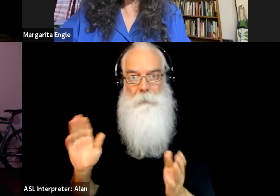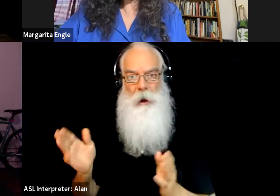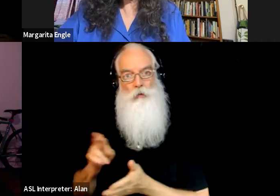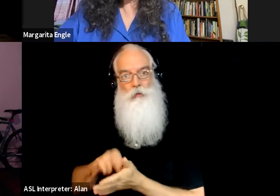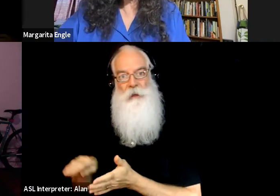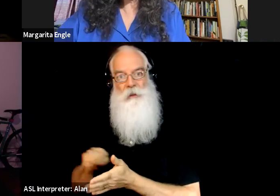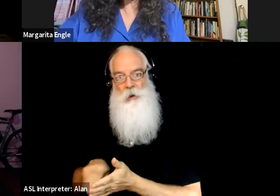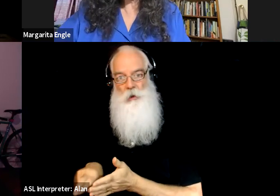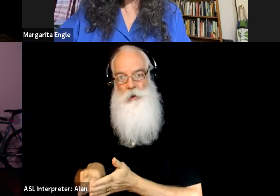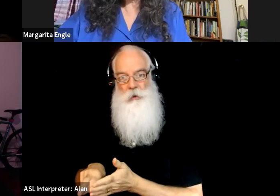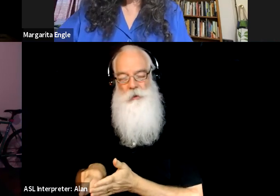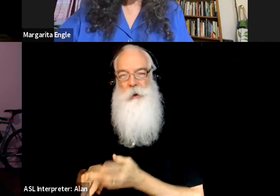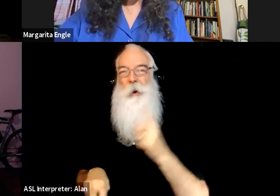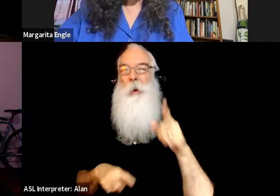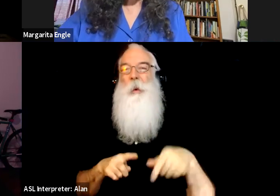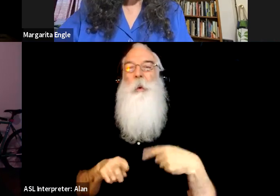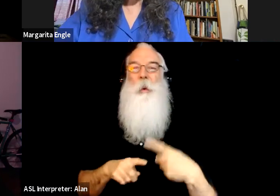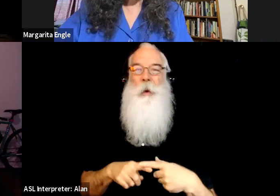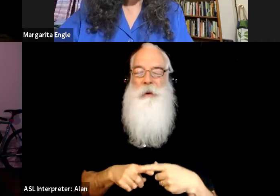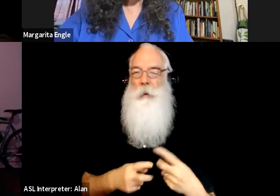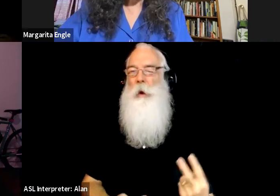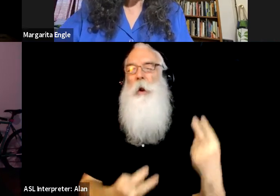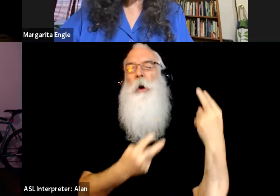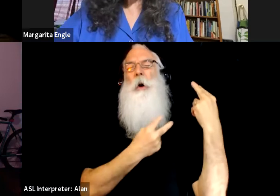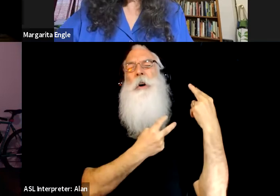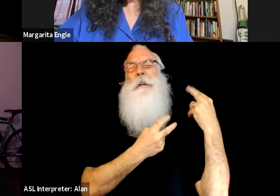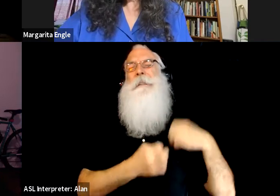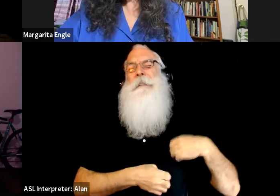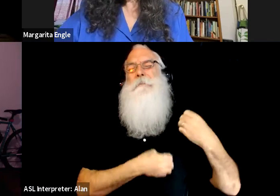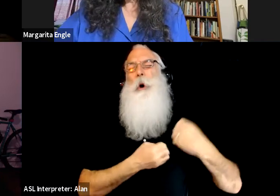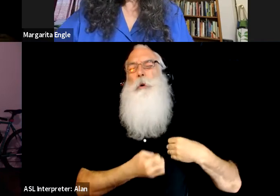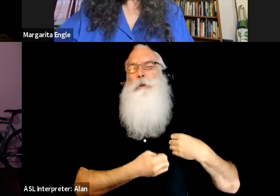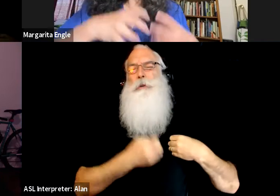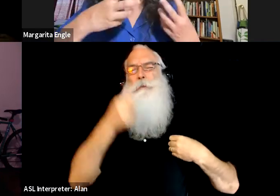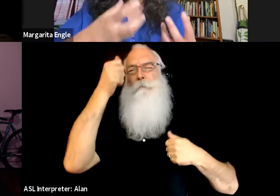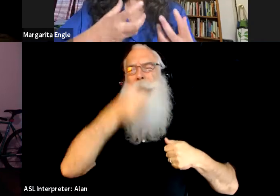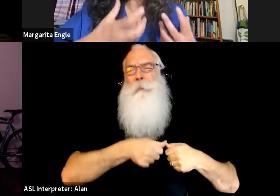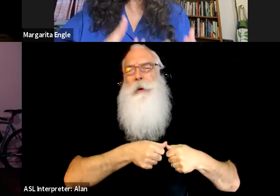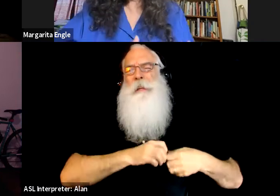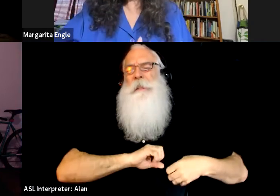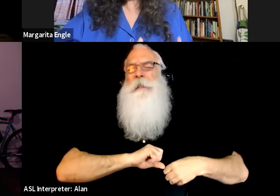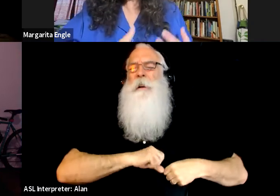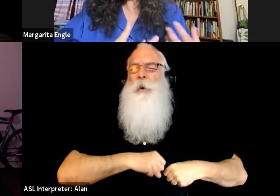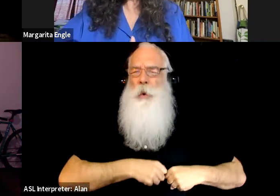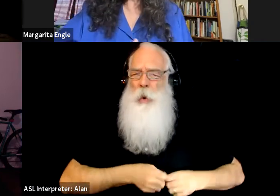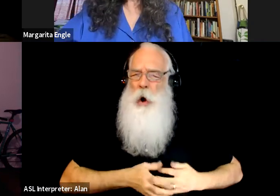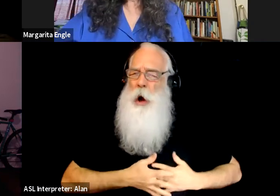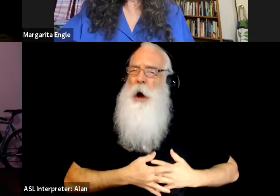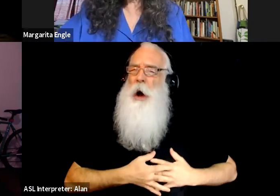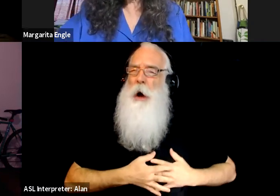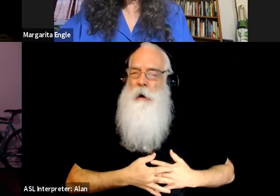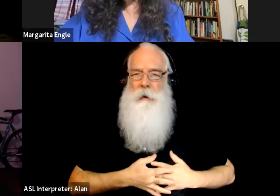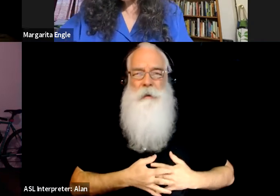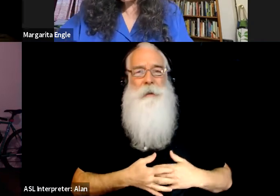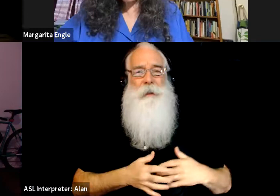it can be really, um, a challenge. There's, I think there's, something in our minds where we sometimes